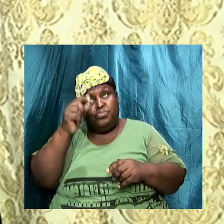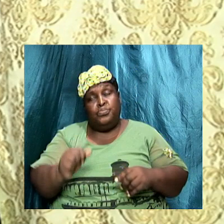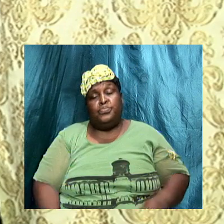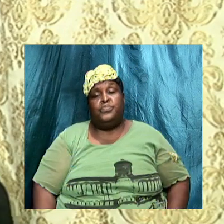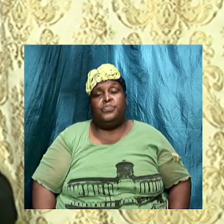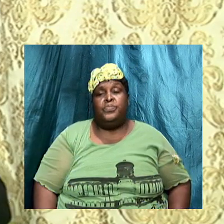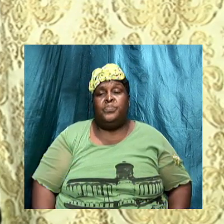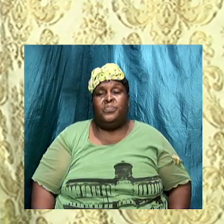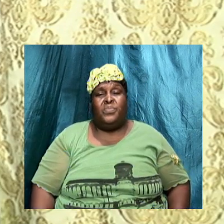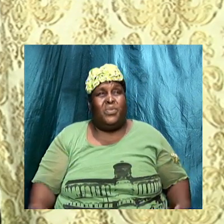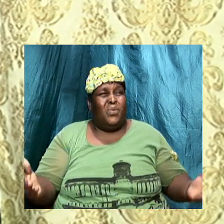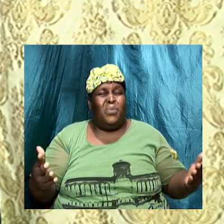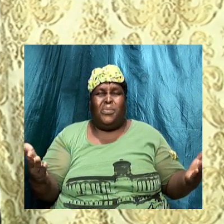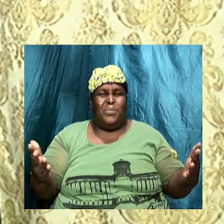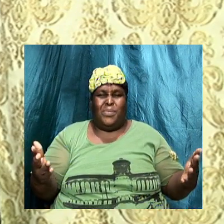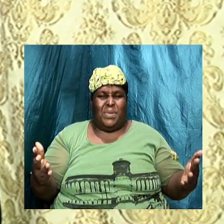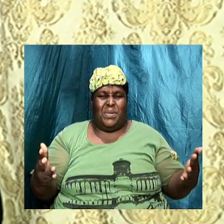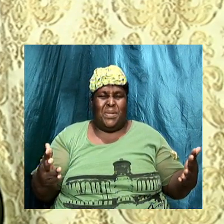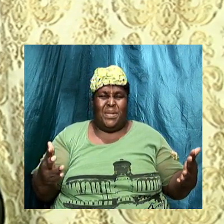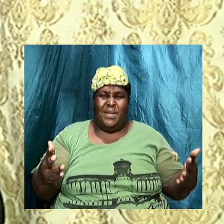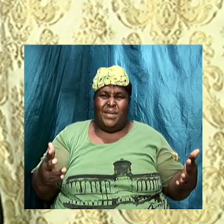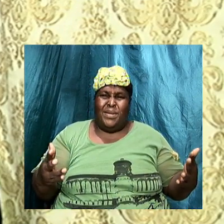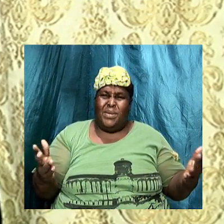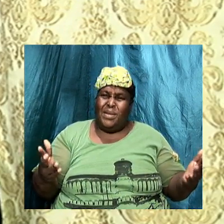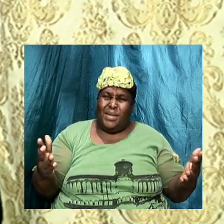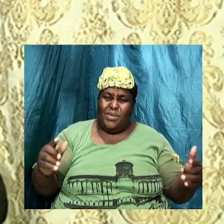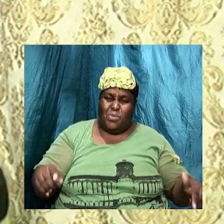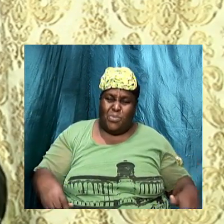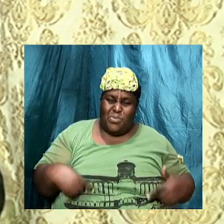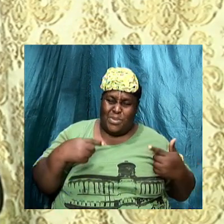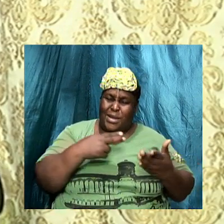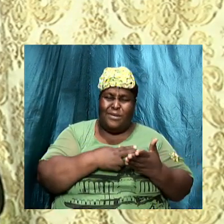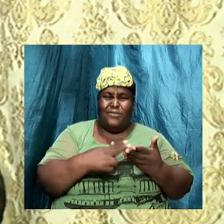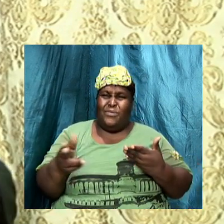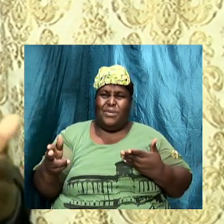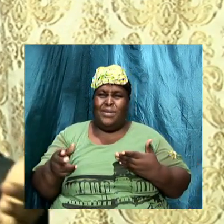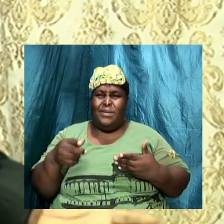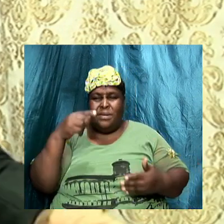Why should I live holy? Because God says so. God could have